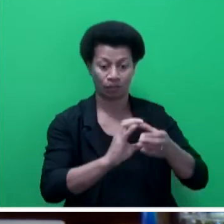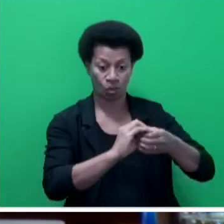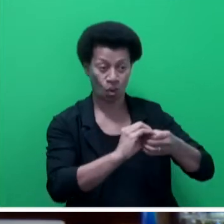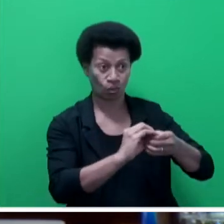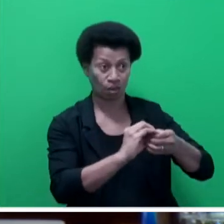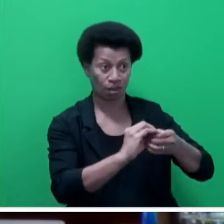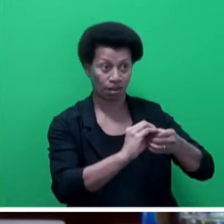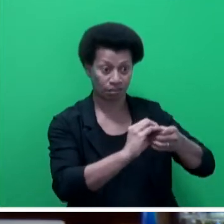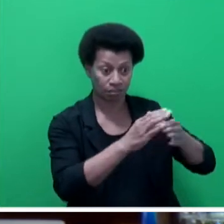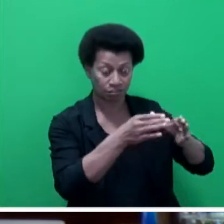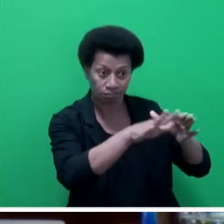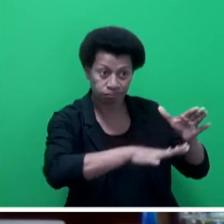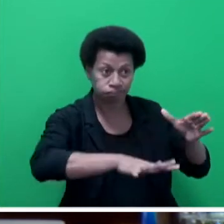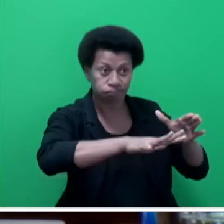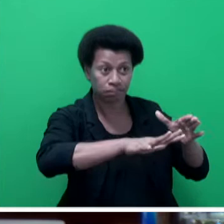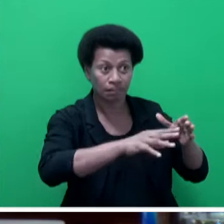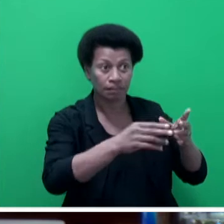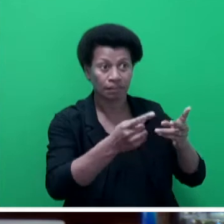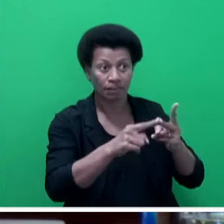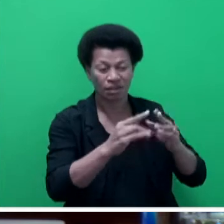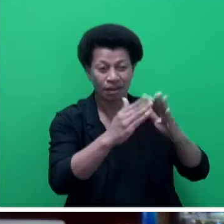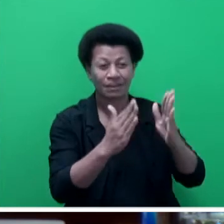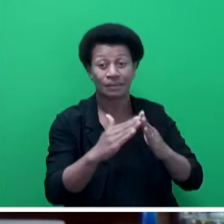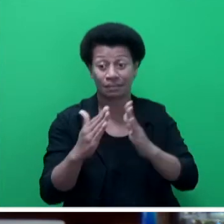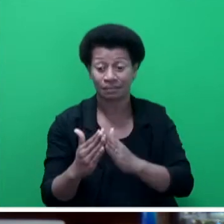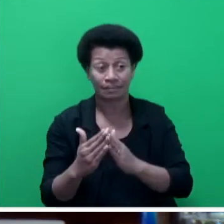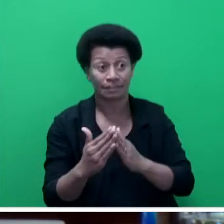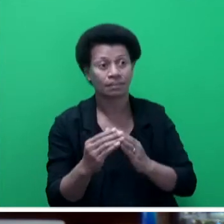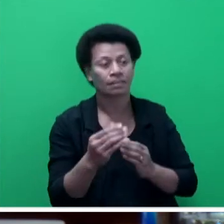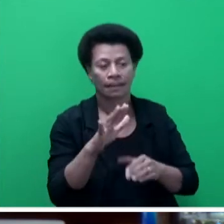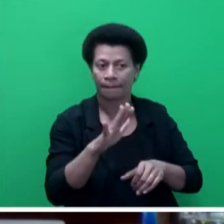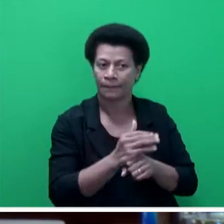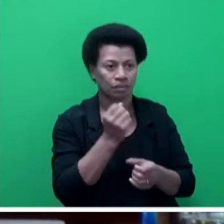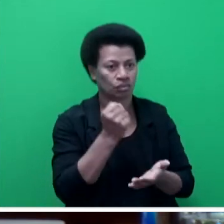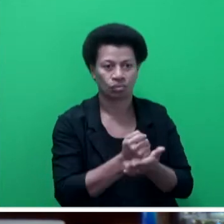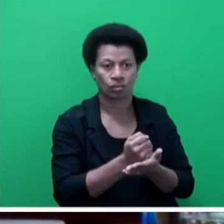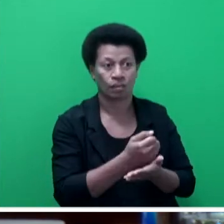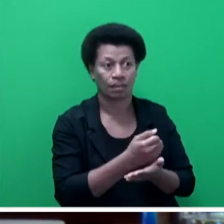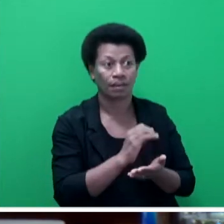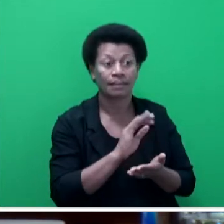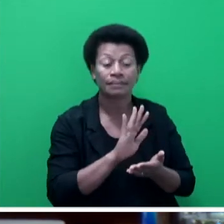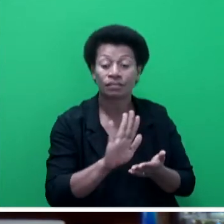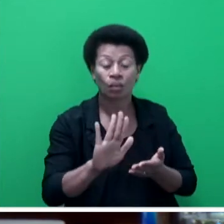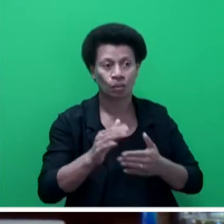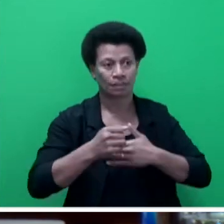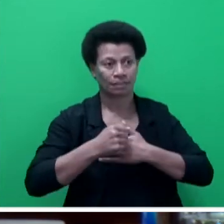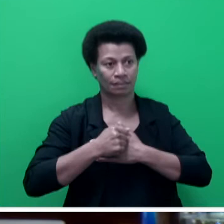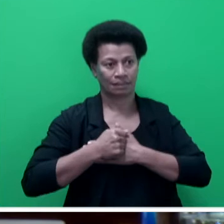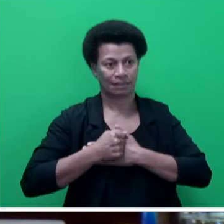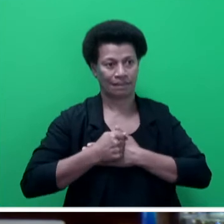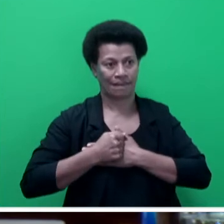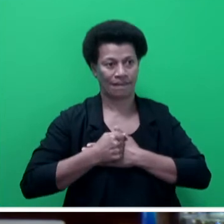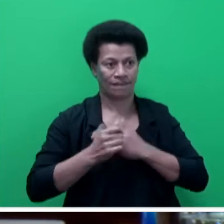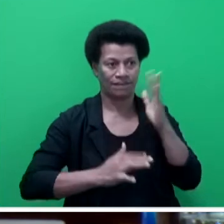each citizen has to take ownership and ensure that their properties have the necessary fire safety plans and